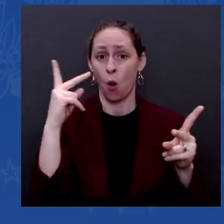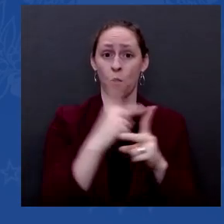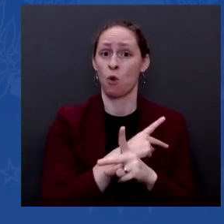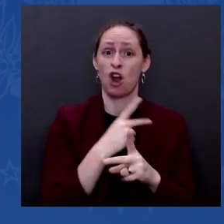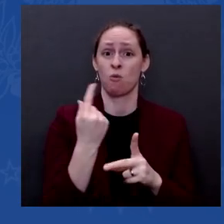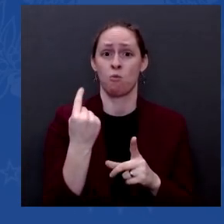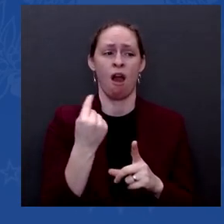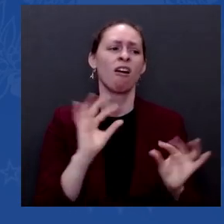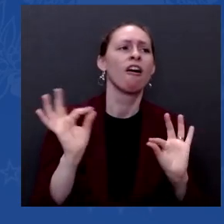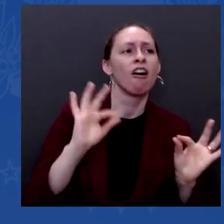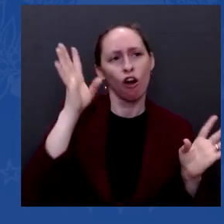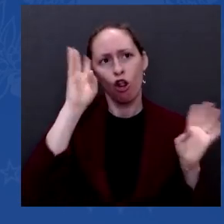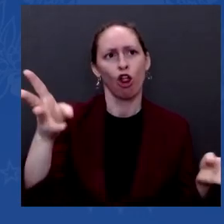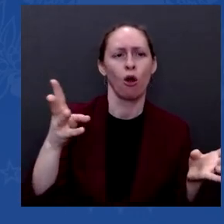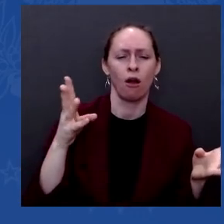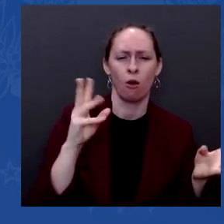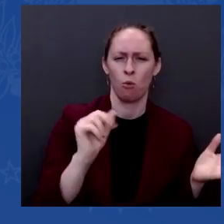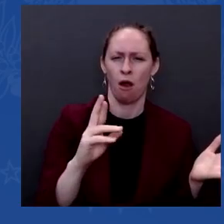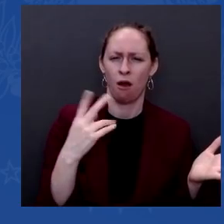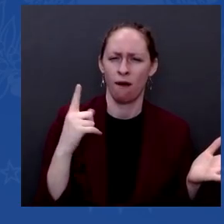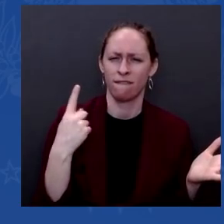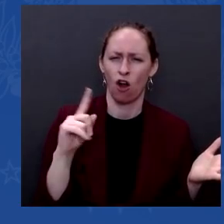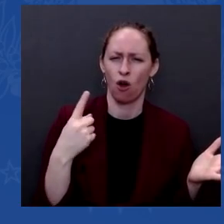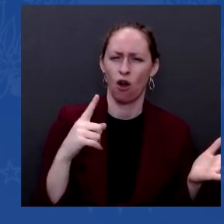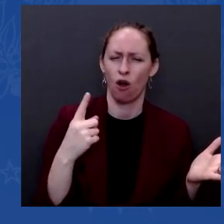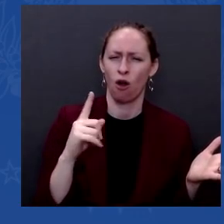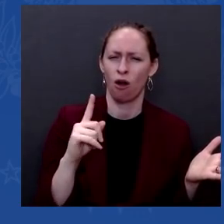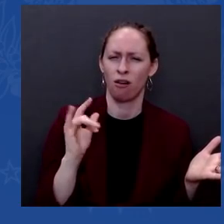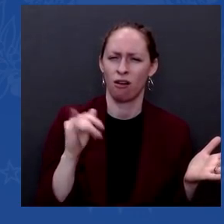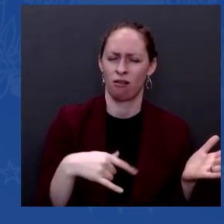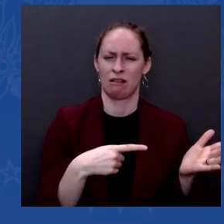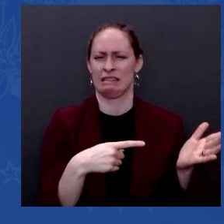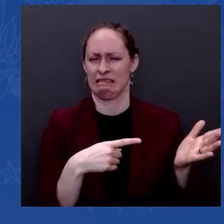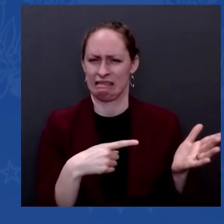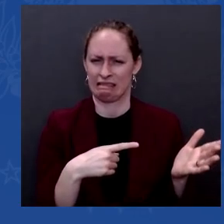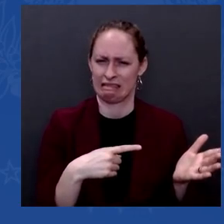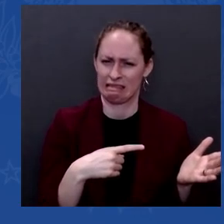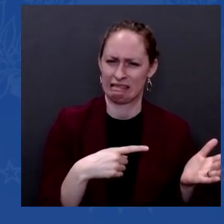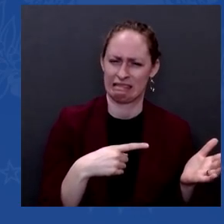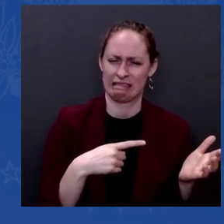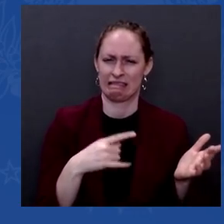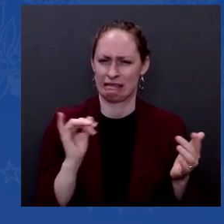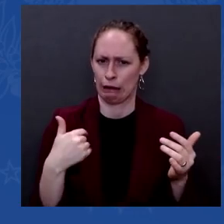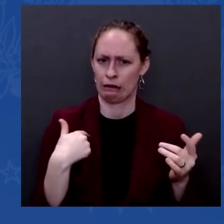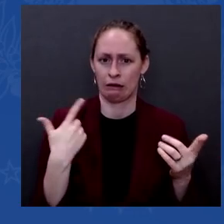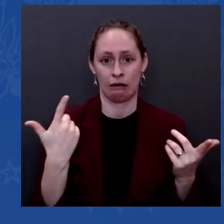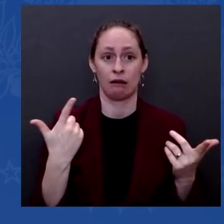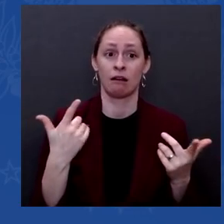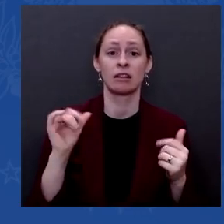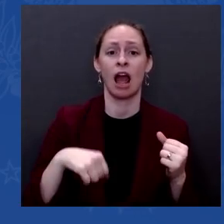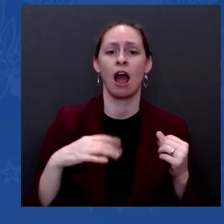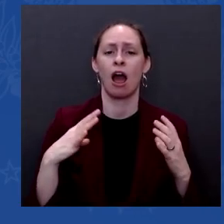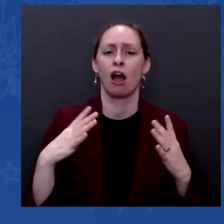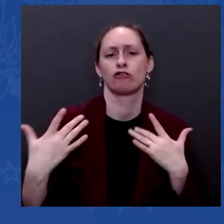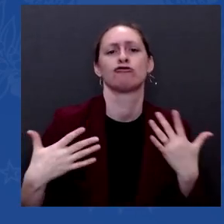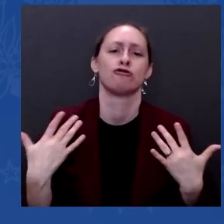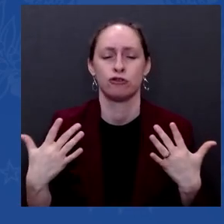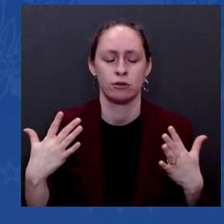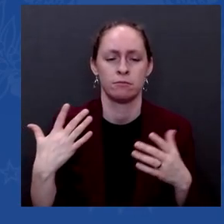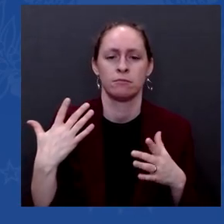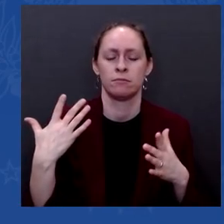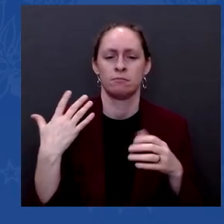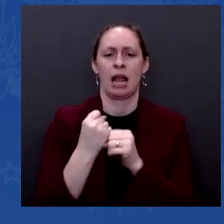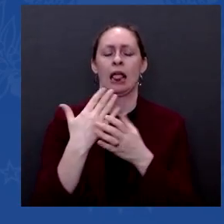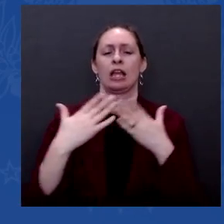easily get out of hand because of what you said, the borders of the — of Ukraine and what Russia may or may not do. I